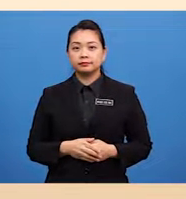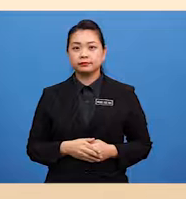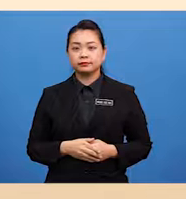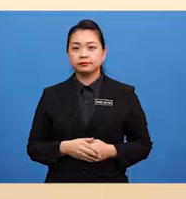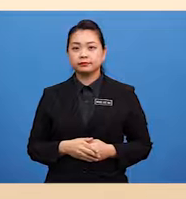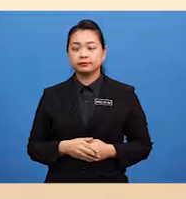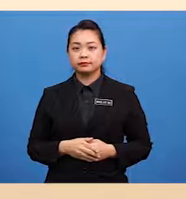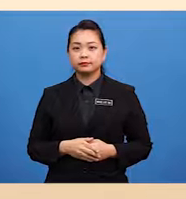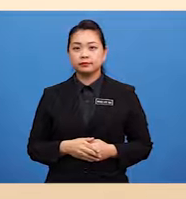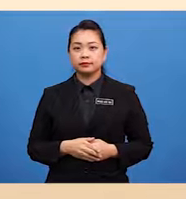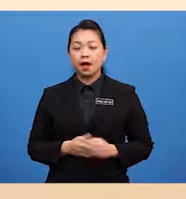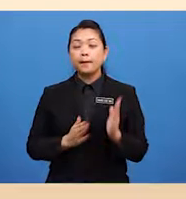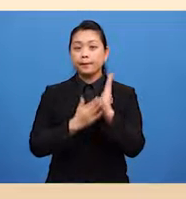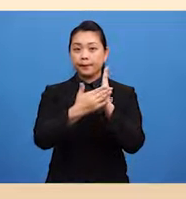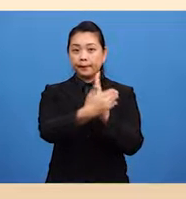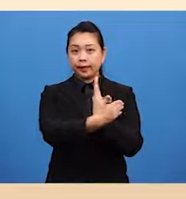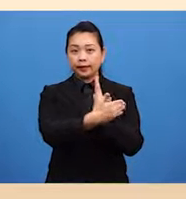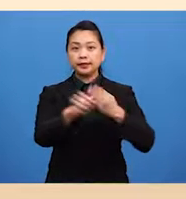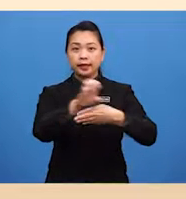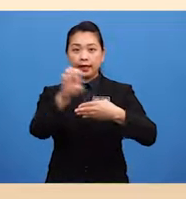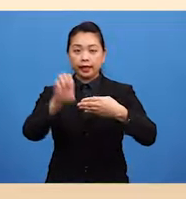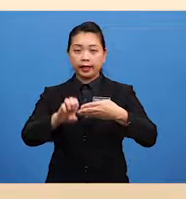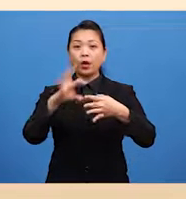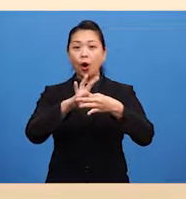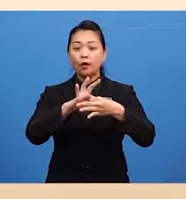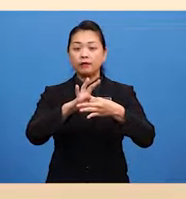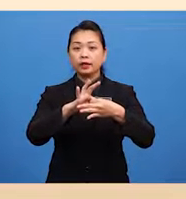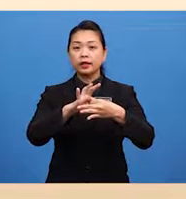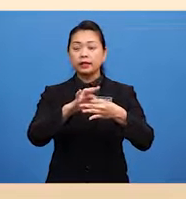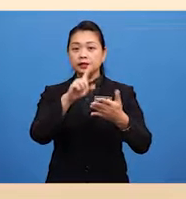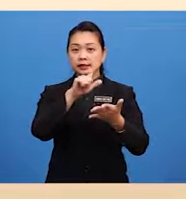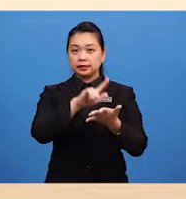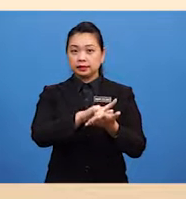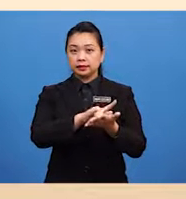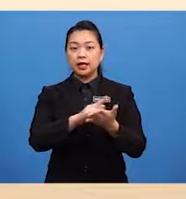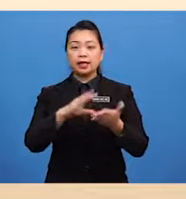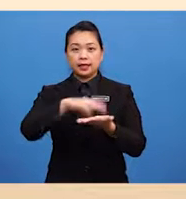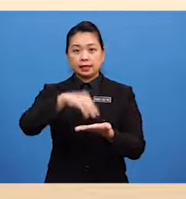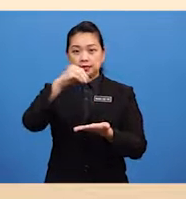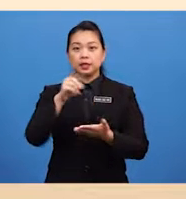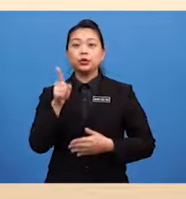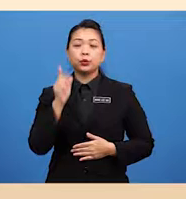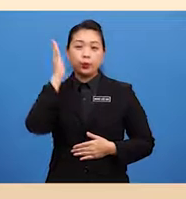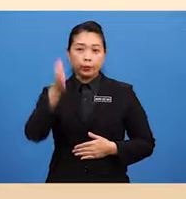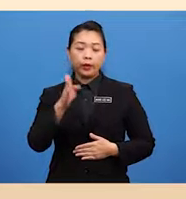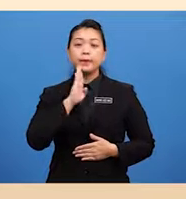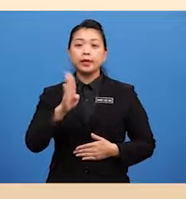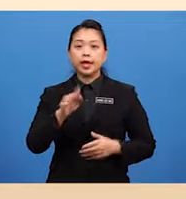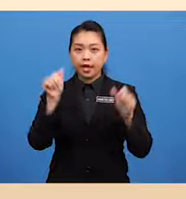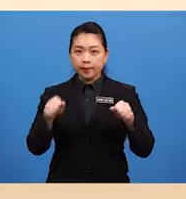By the end of this lesson, you will be able to 1.